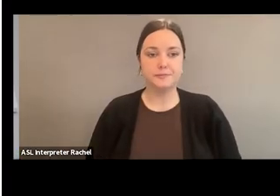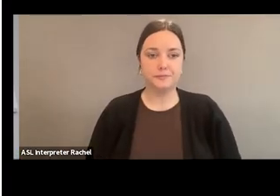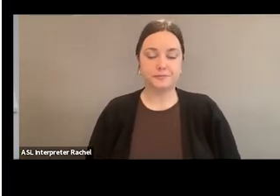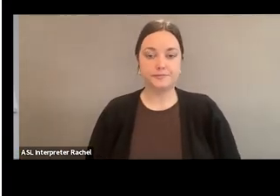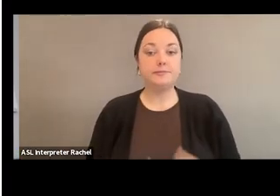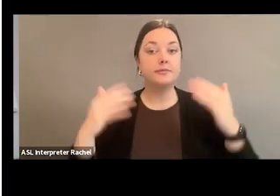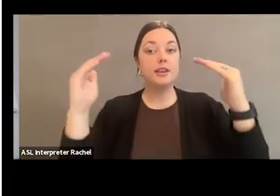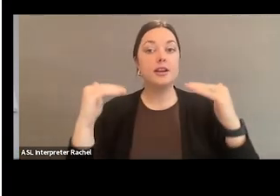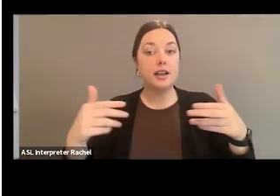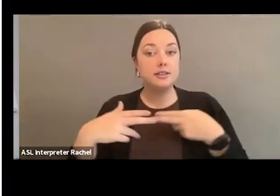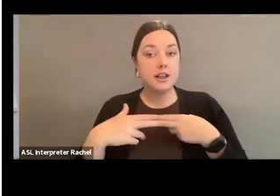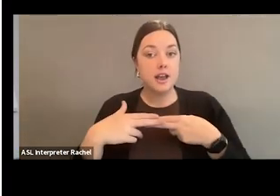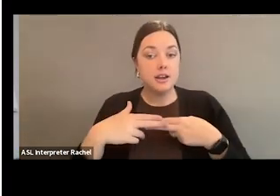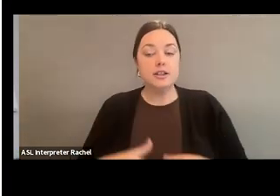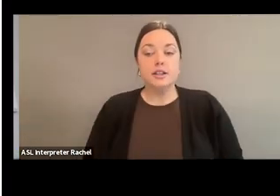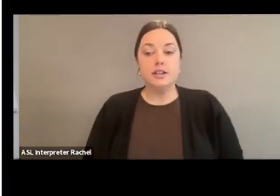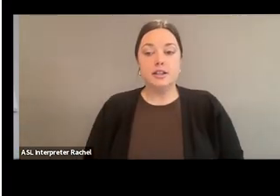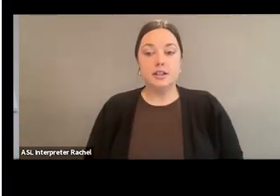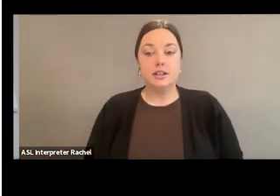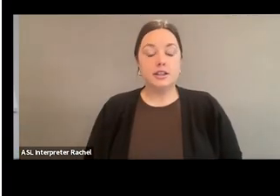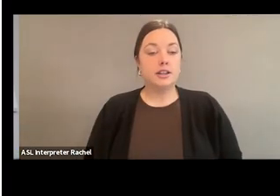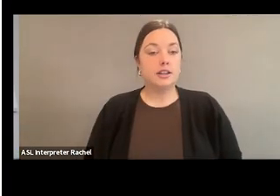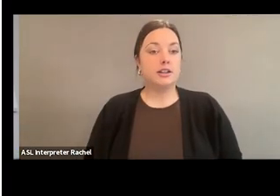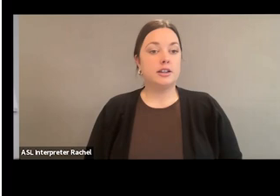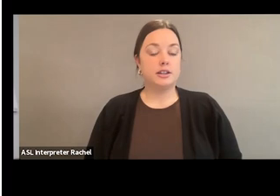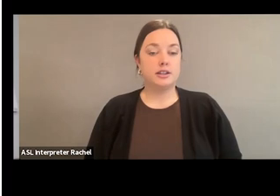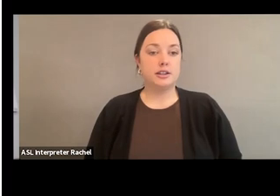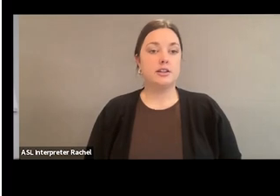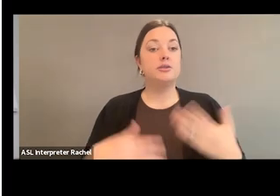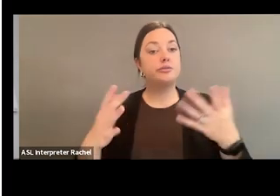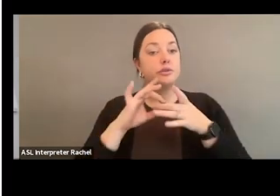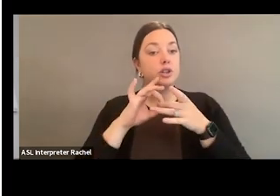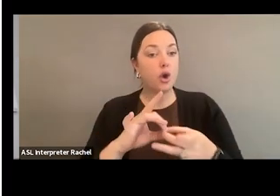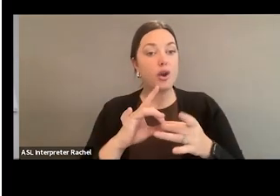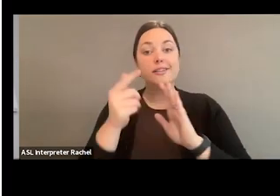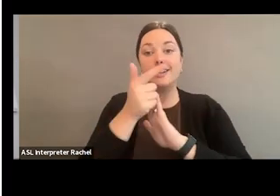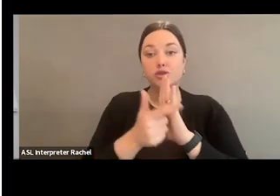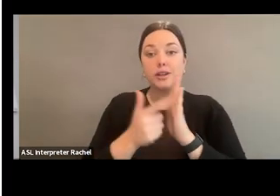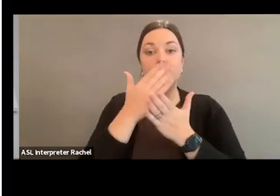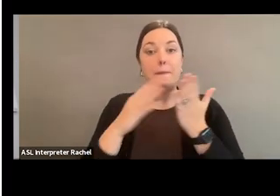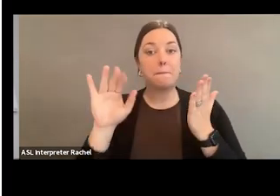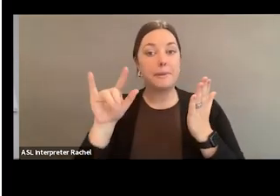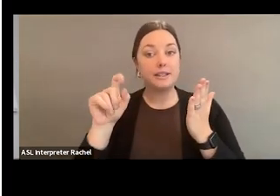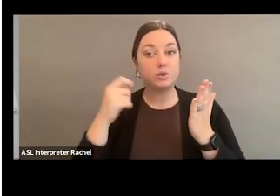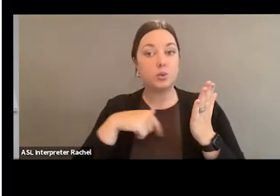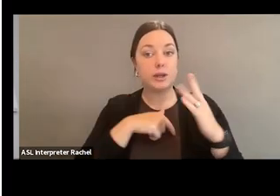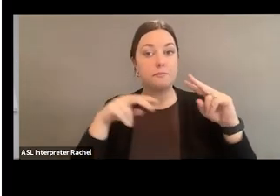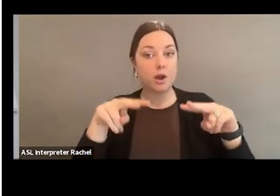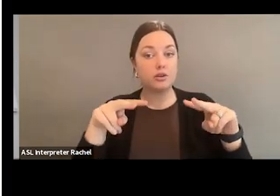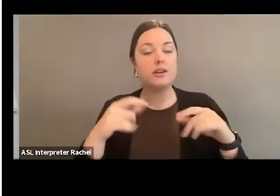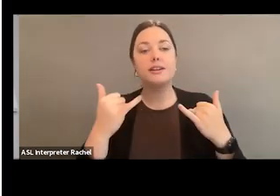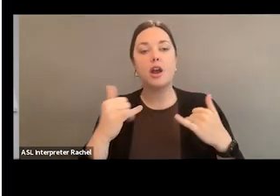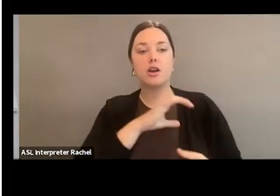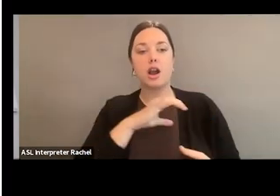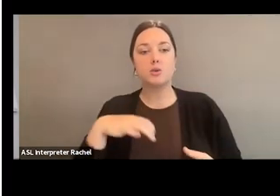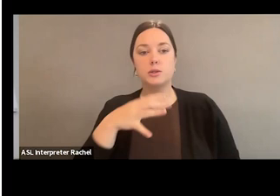So when it comes to legislation, and some of the bills that we're monitoring, we are currently monitoring Congresswoman Barbara